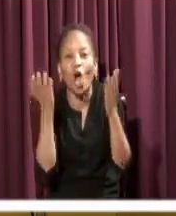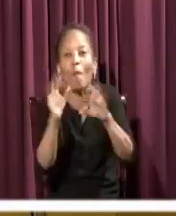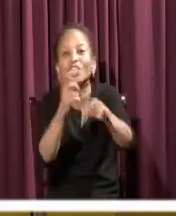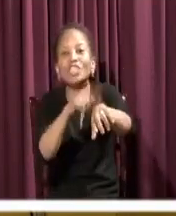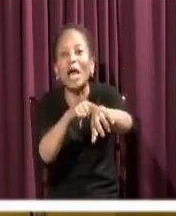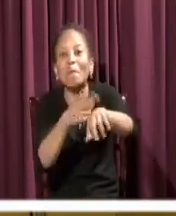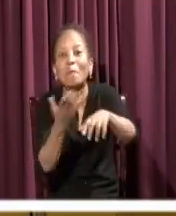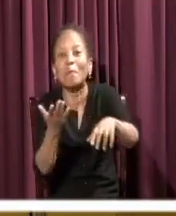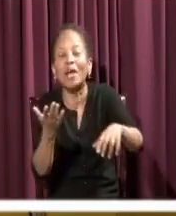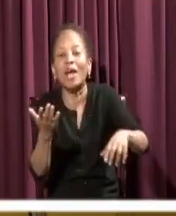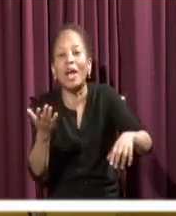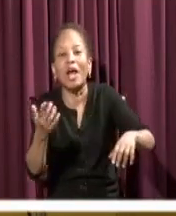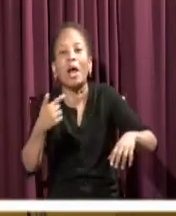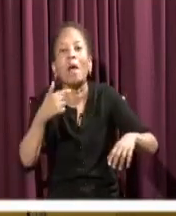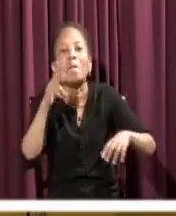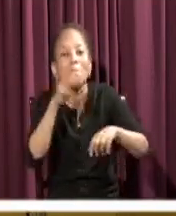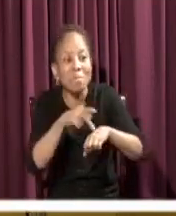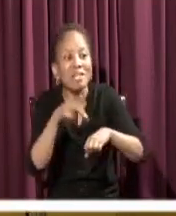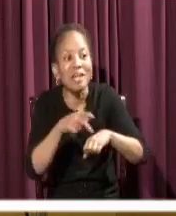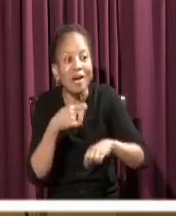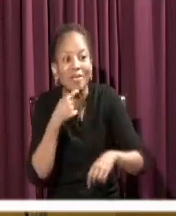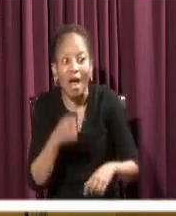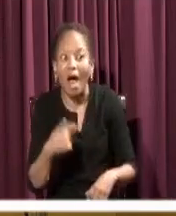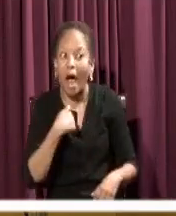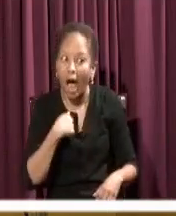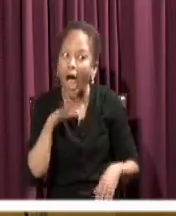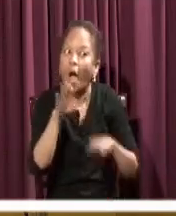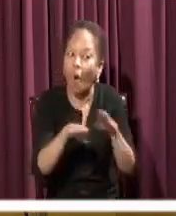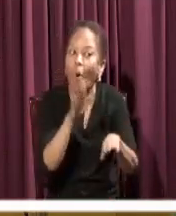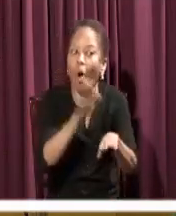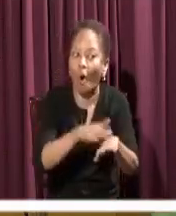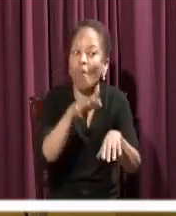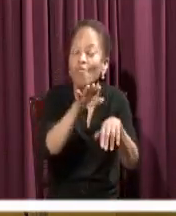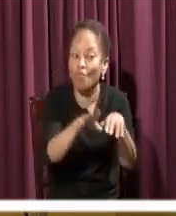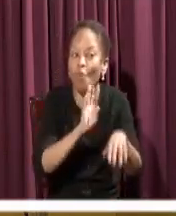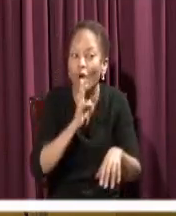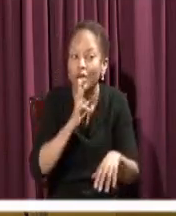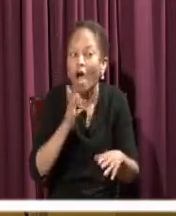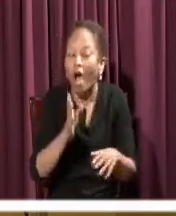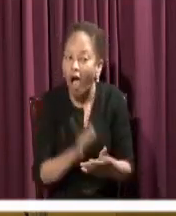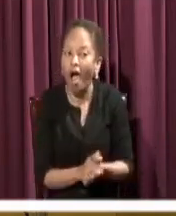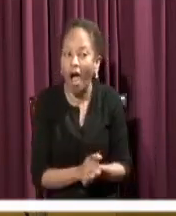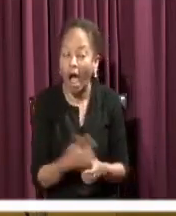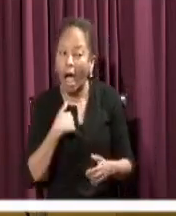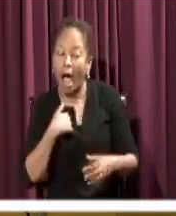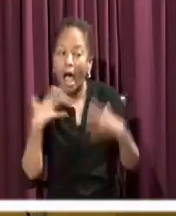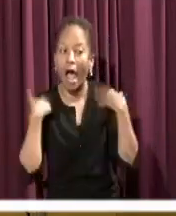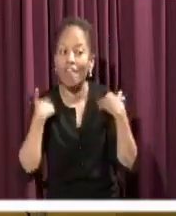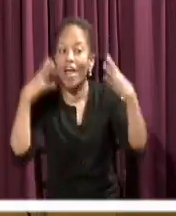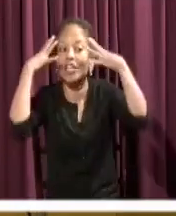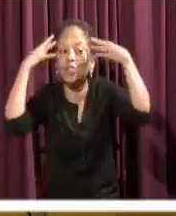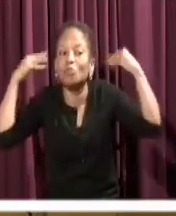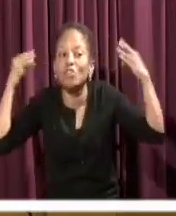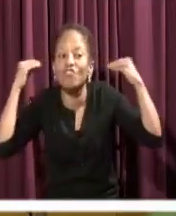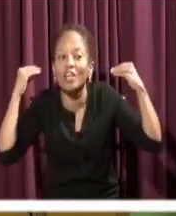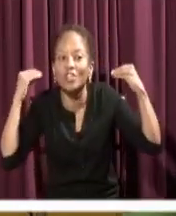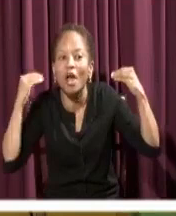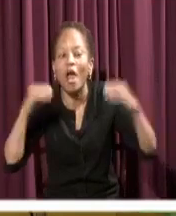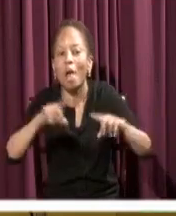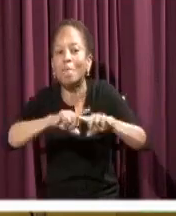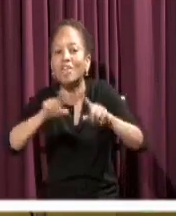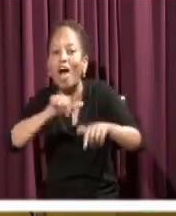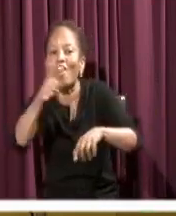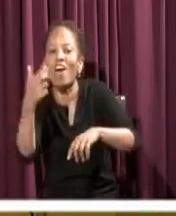however long it was. But I walked on that water. The rest of the characters sitting down like boat potatoes,